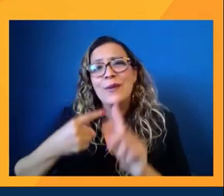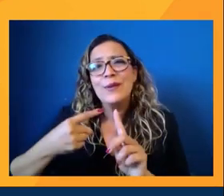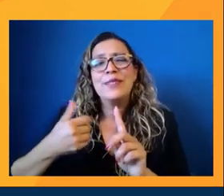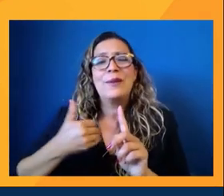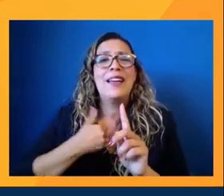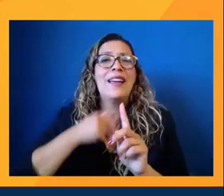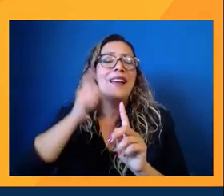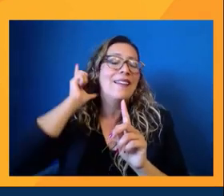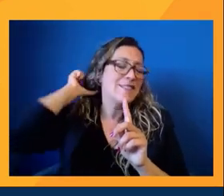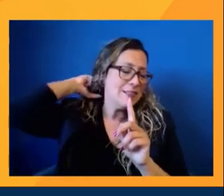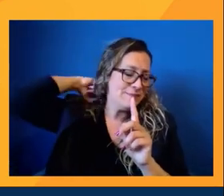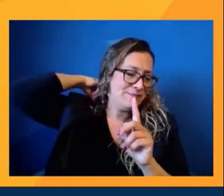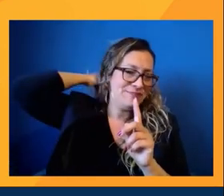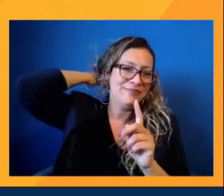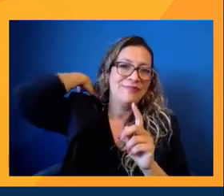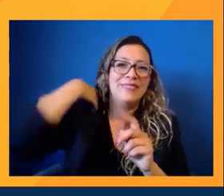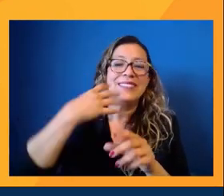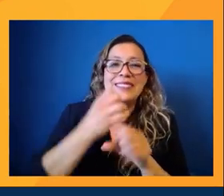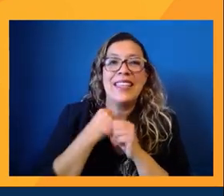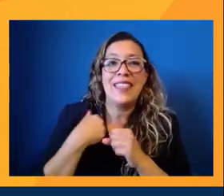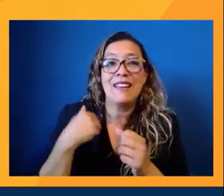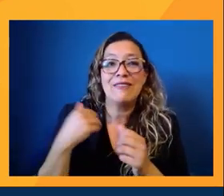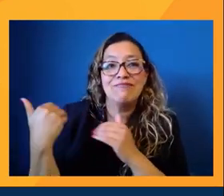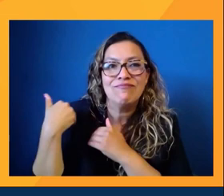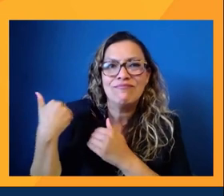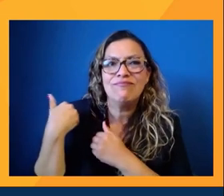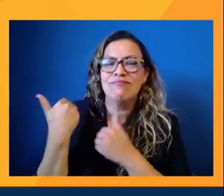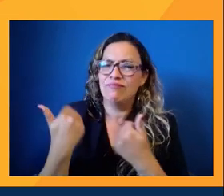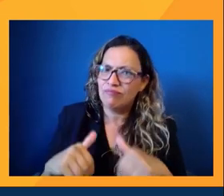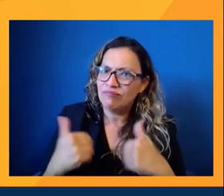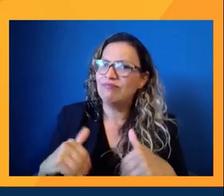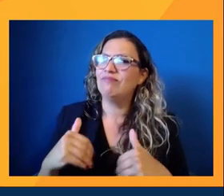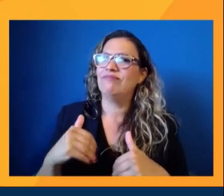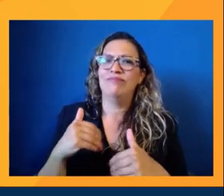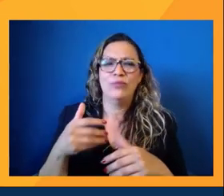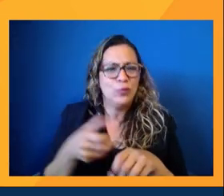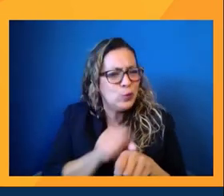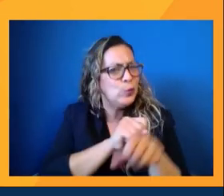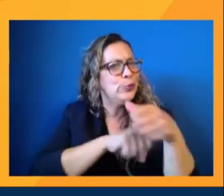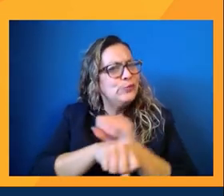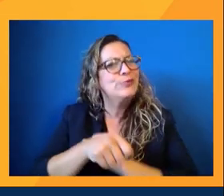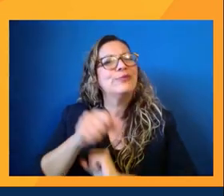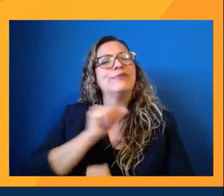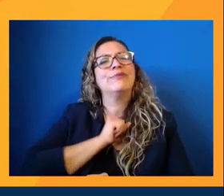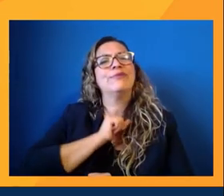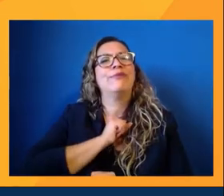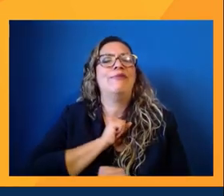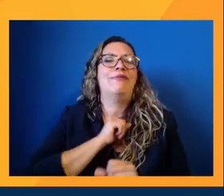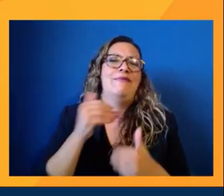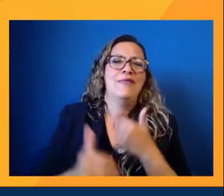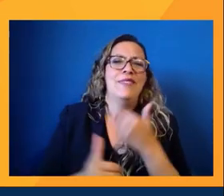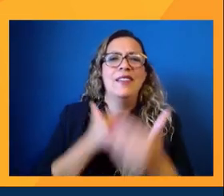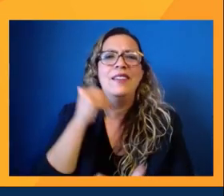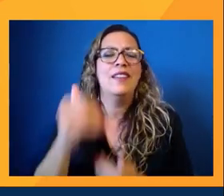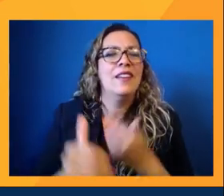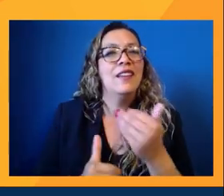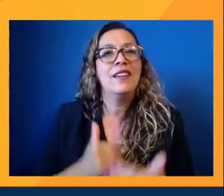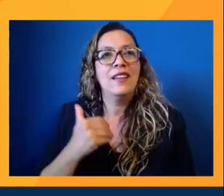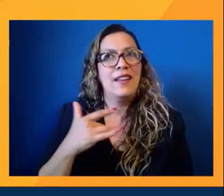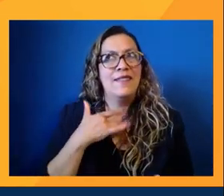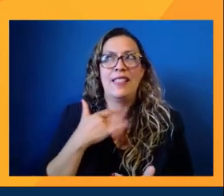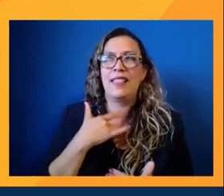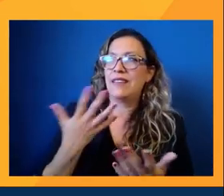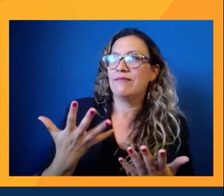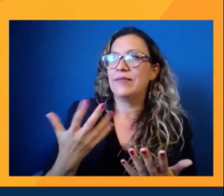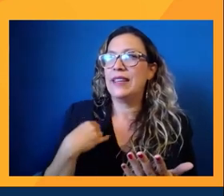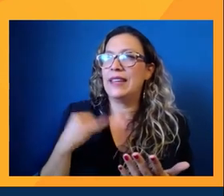know, achieve and taking that responsibility very seriously. And yes, there is, you know, I feel like we are, I feel like if